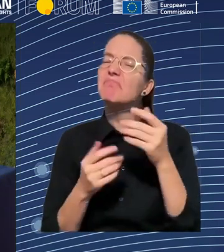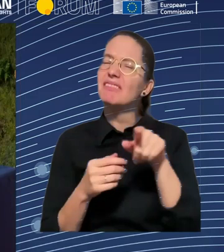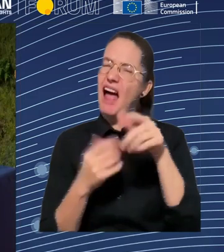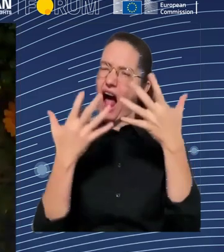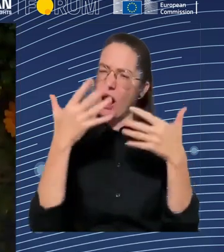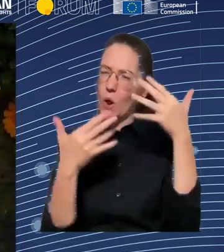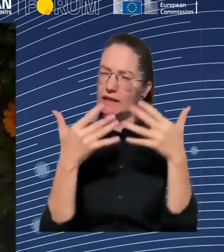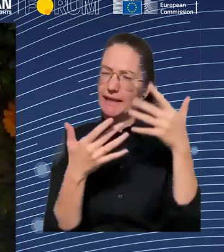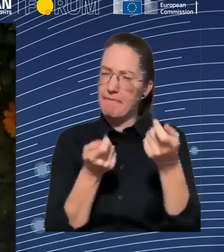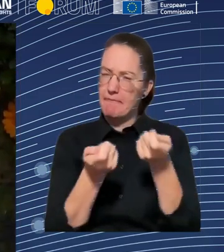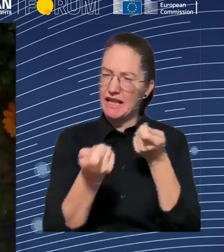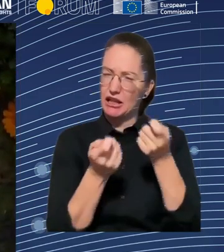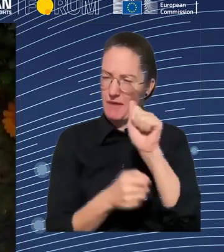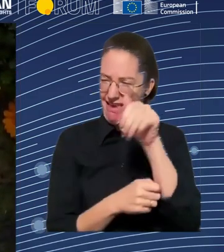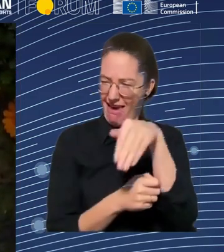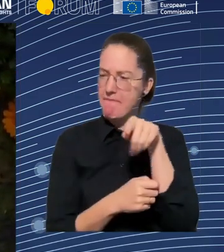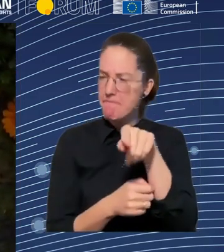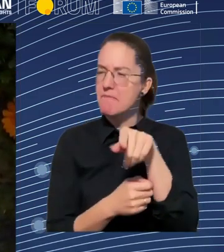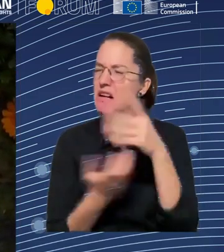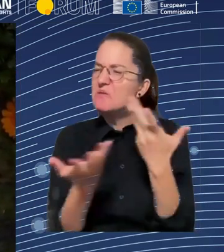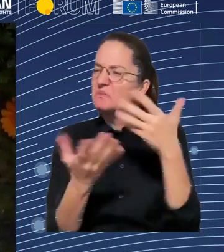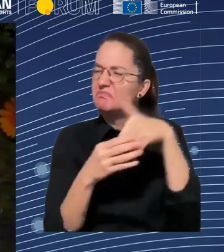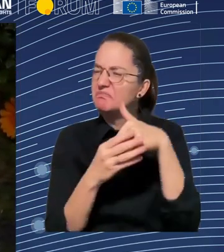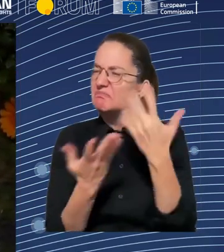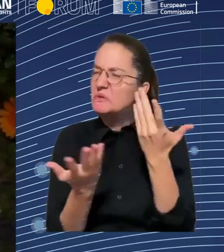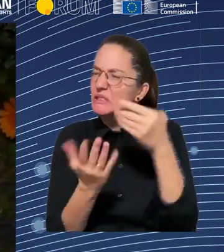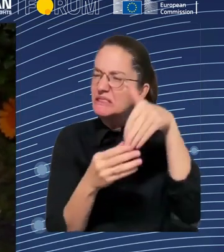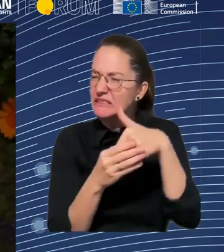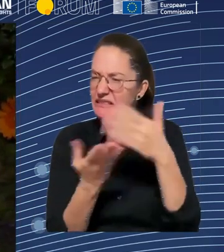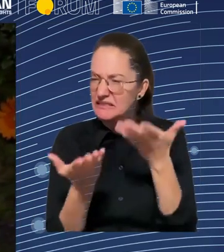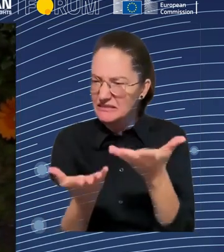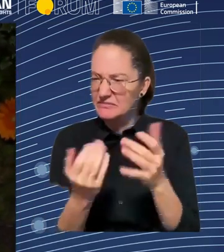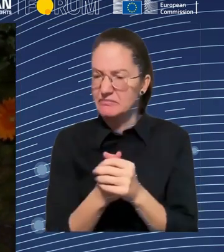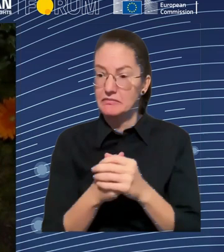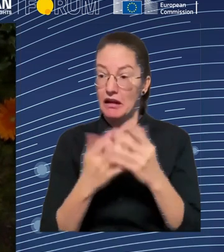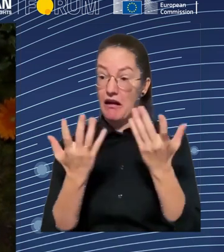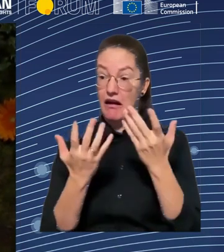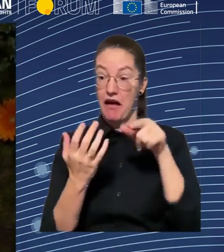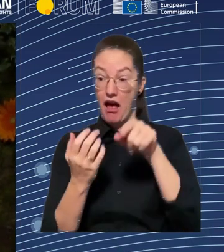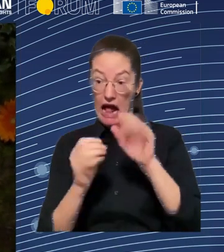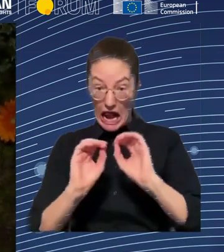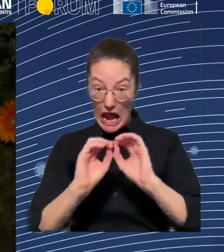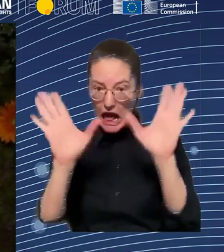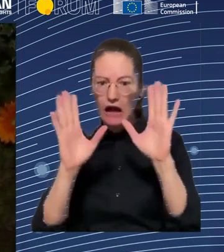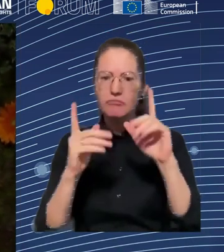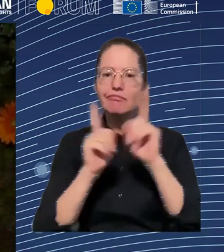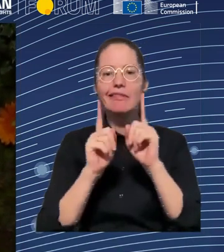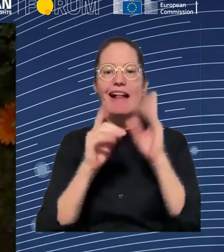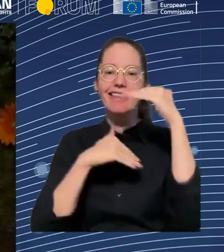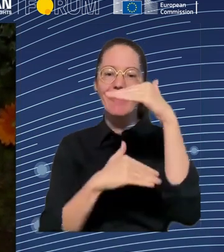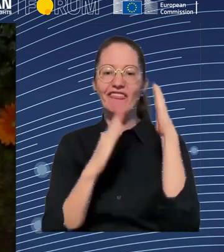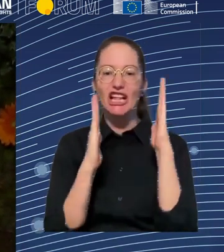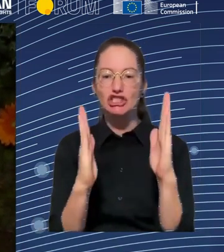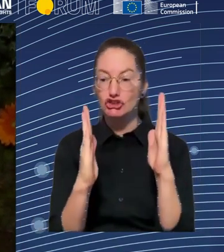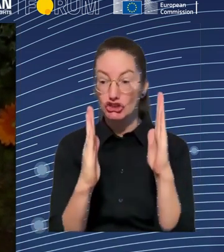join you today. I sometimes joke that we don't talk about AI coming for workers' jobs when we talk about algorithmic management. We talk